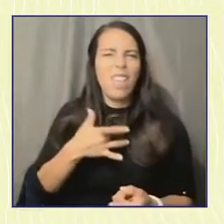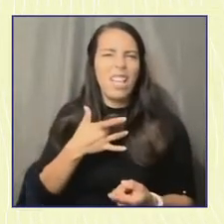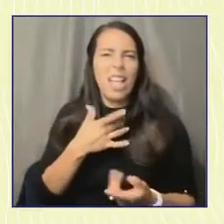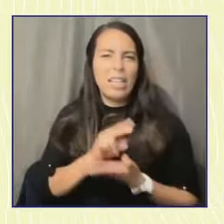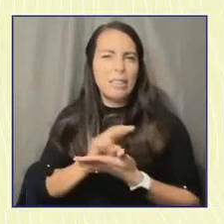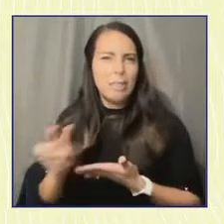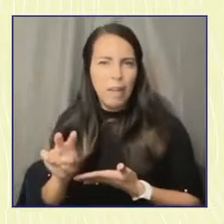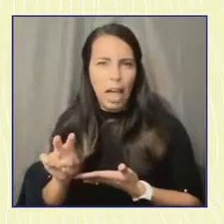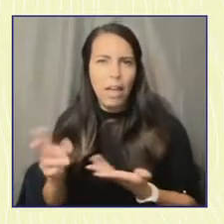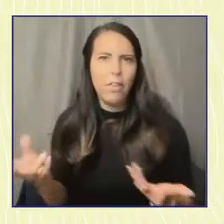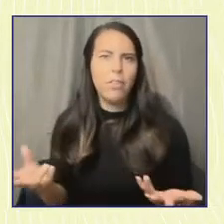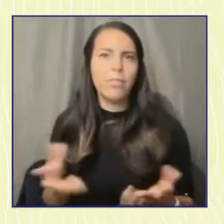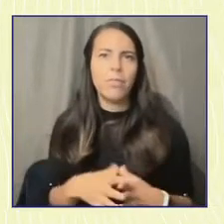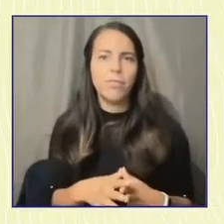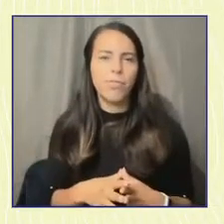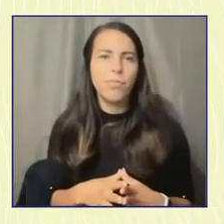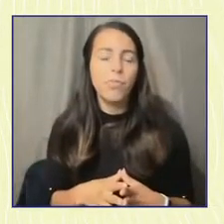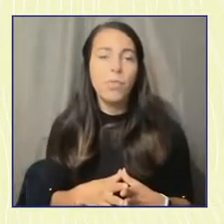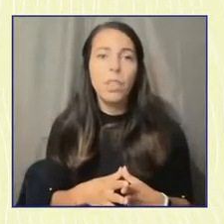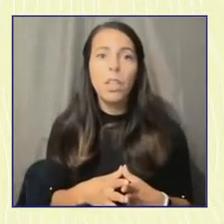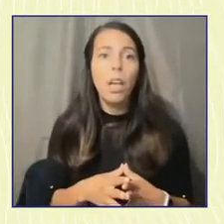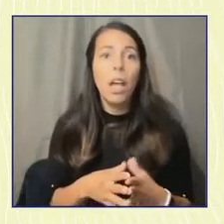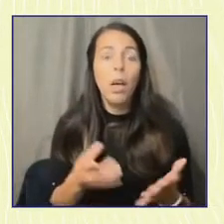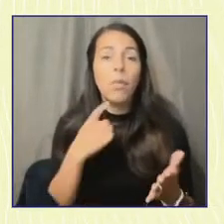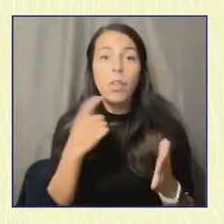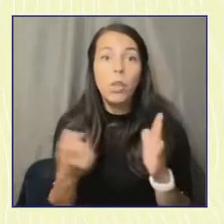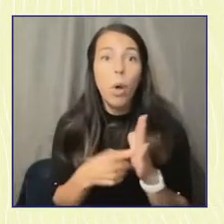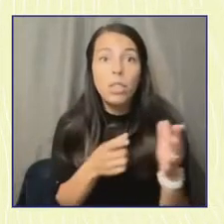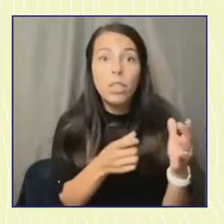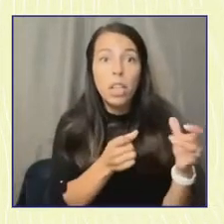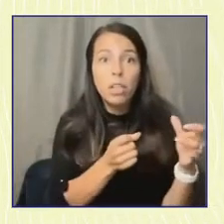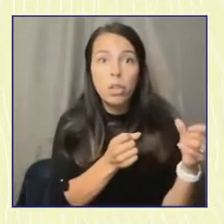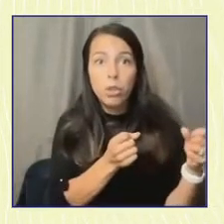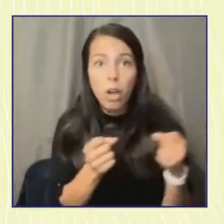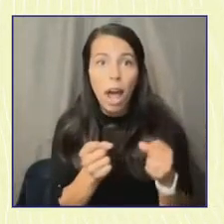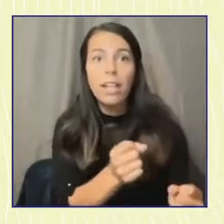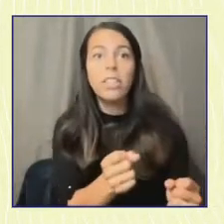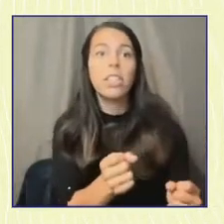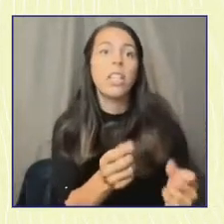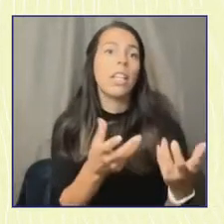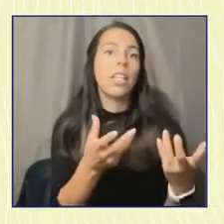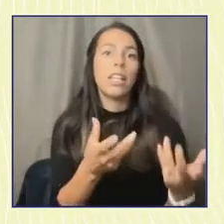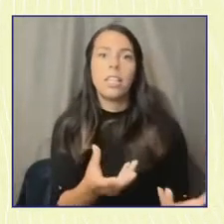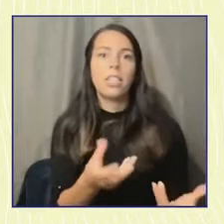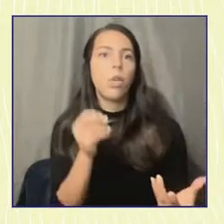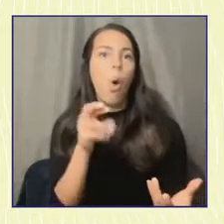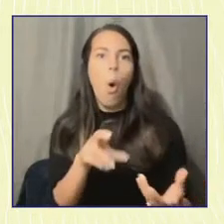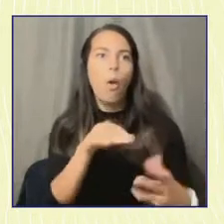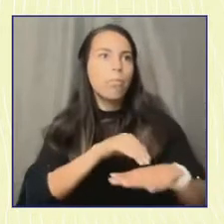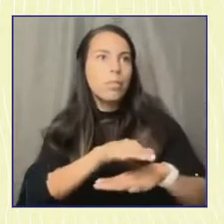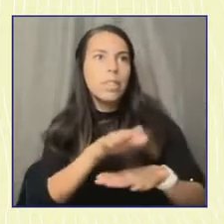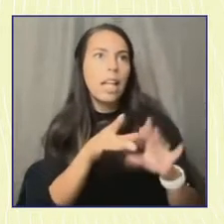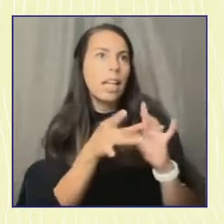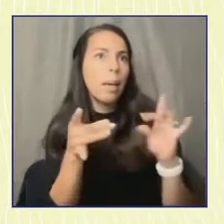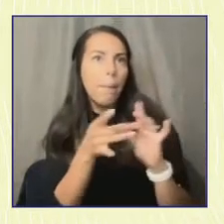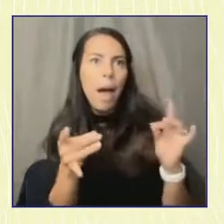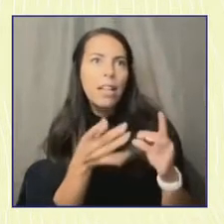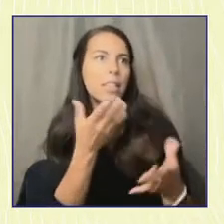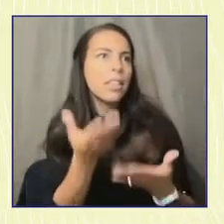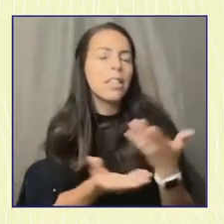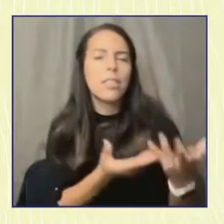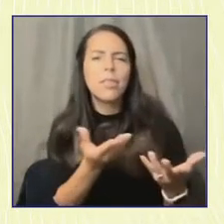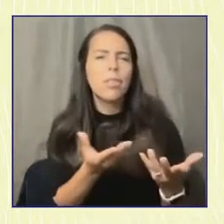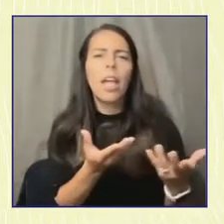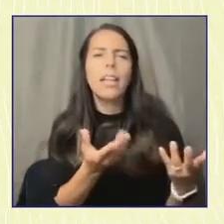have you seen are just some some strategies people use? I know we talked a bit about how, like, just messaging at people isn't enough, but what are some things that just like